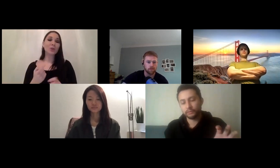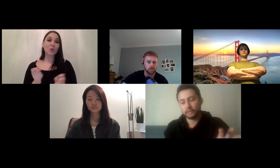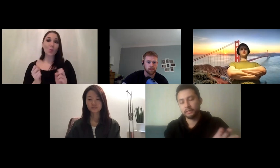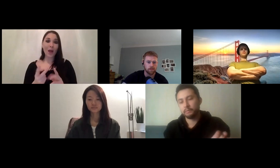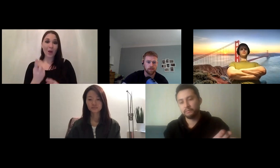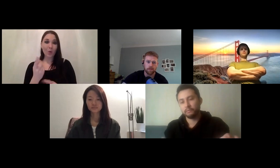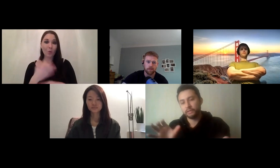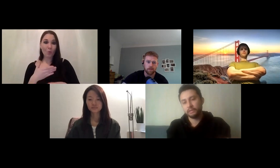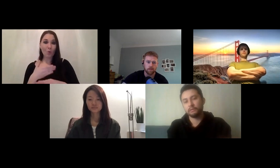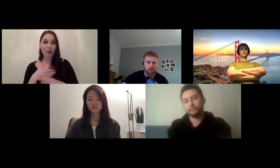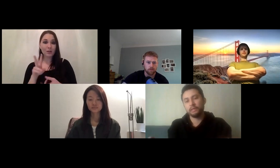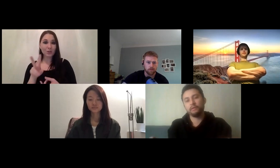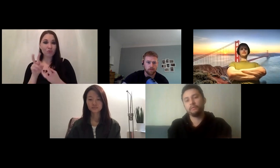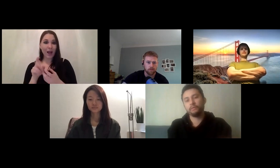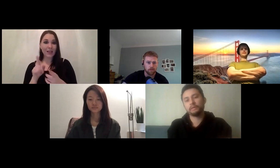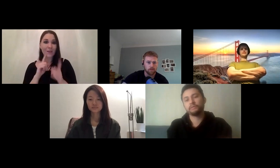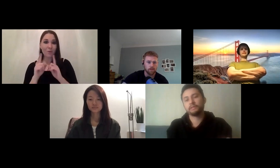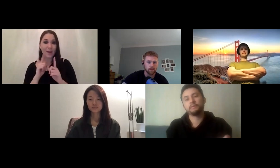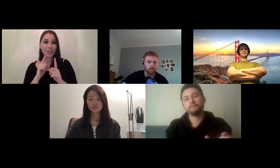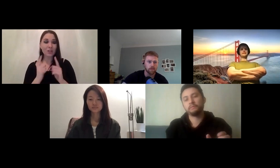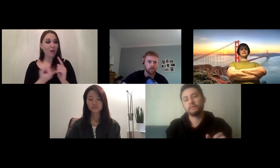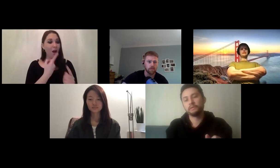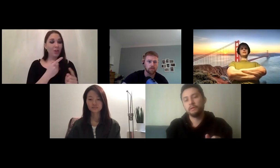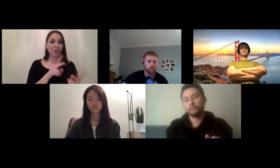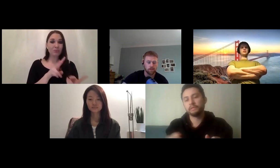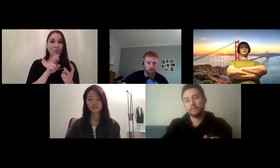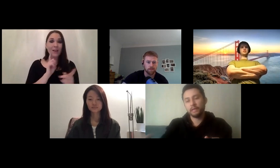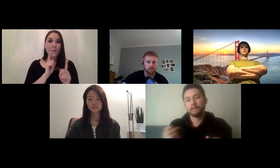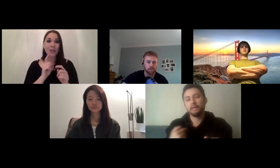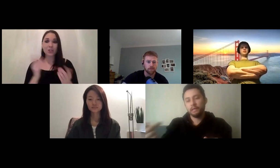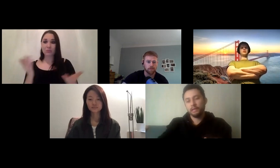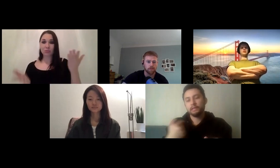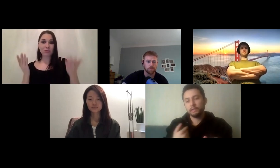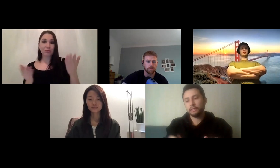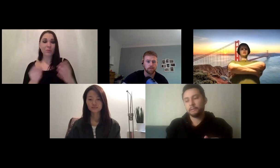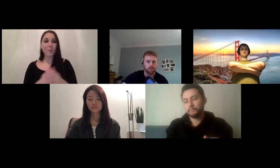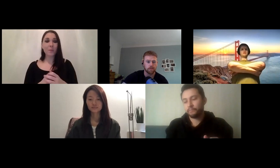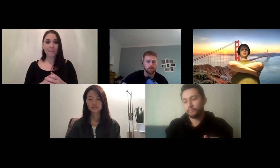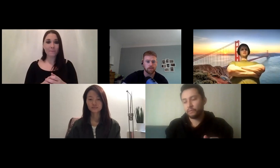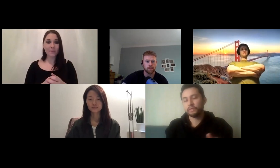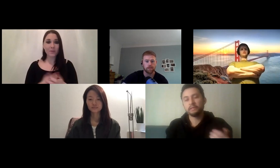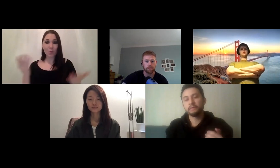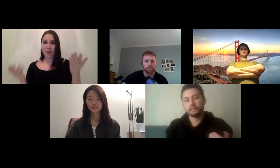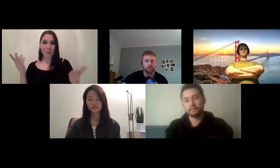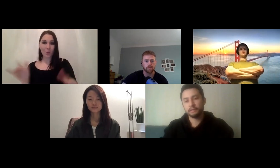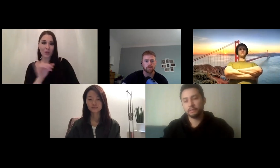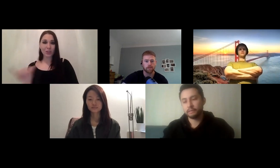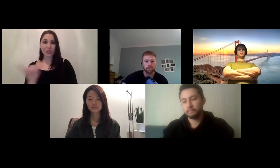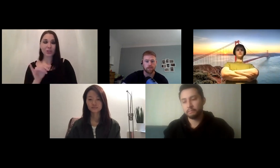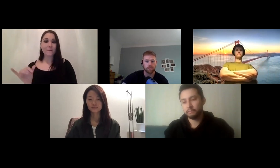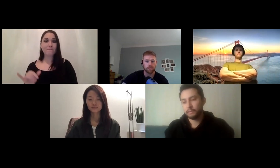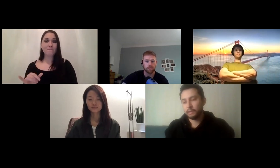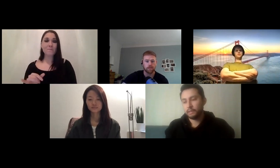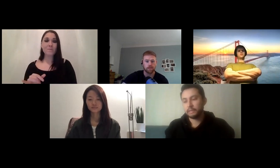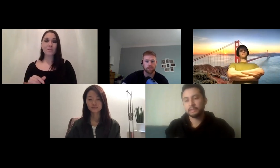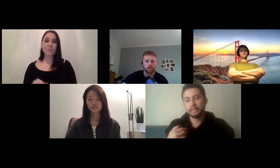one extracts the depth information and the way the other one extracts the depth information which one is by um receiving the the